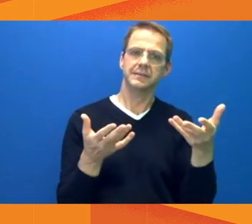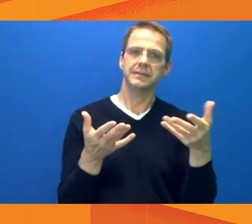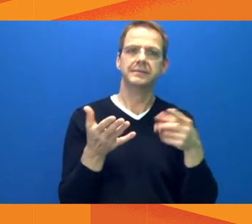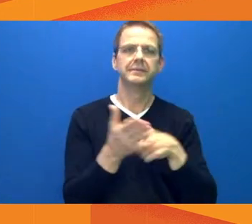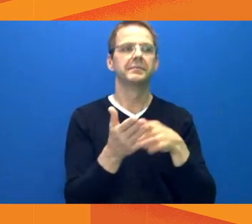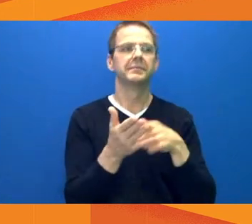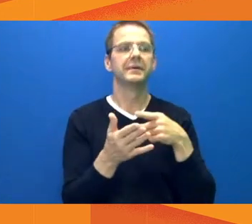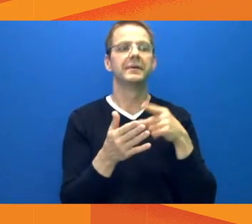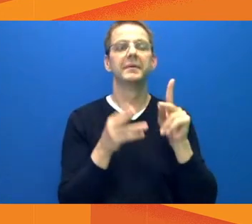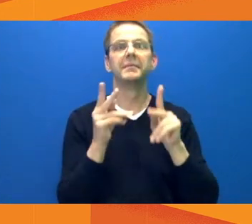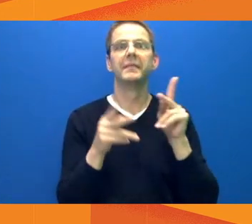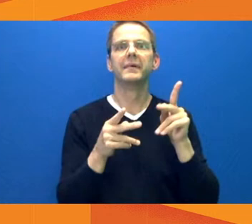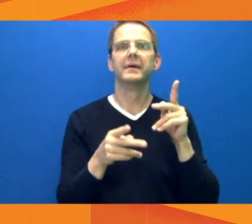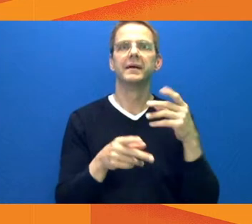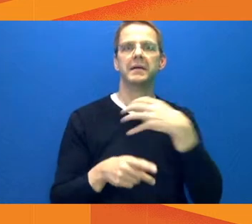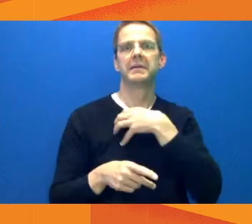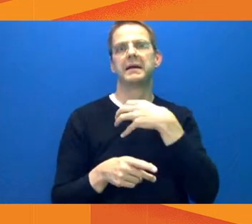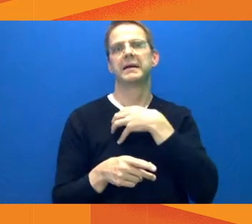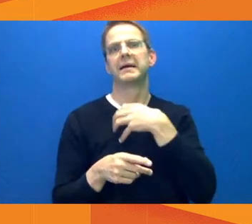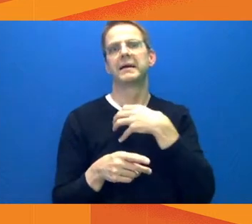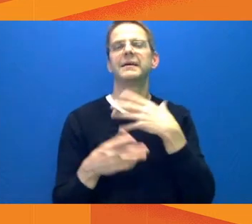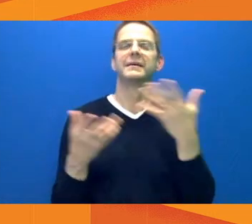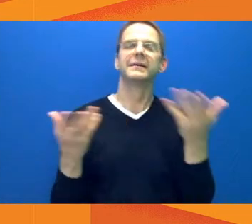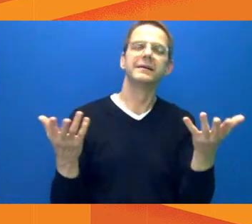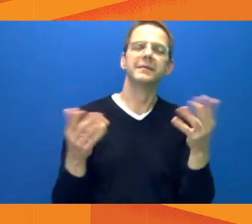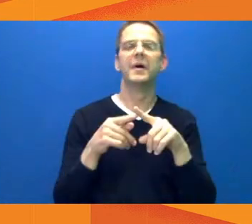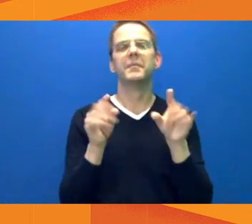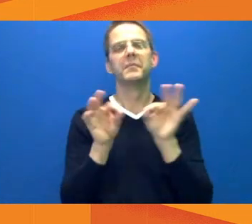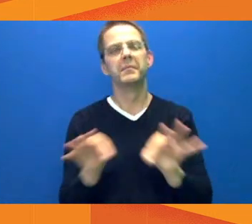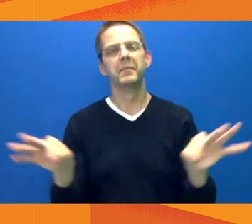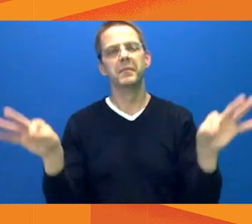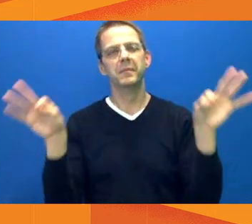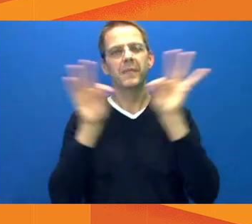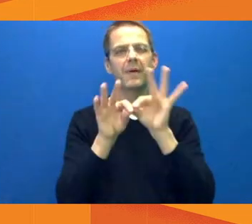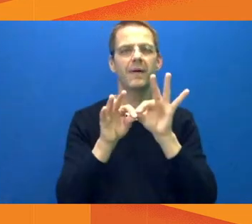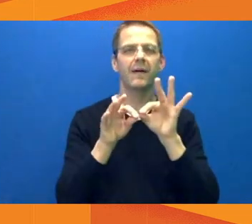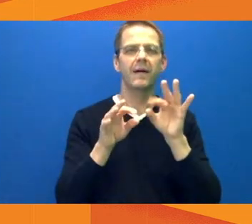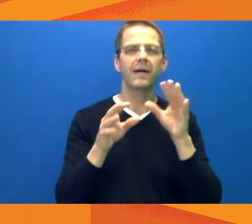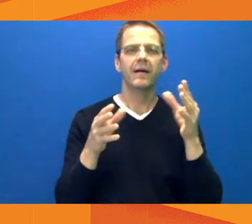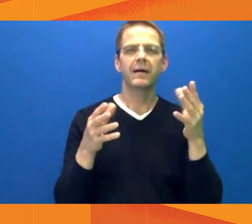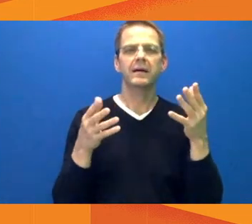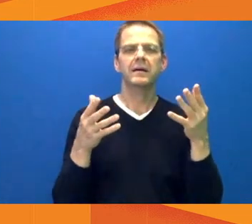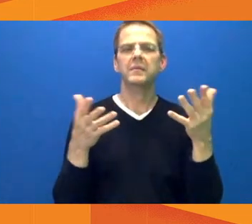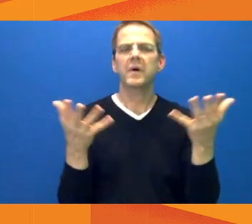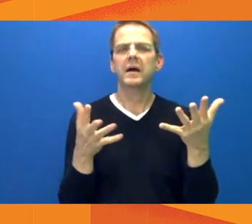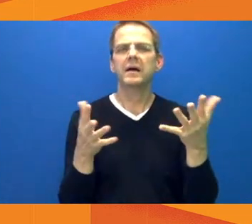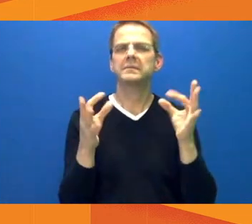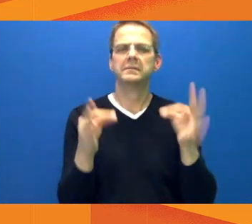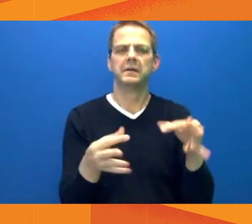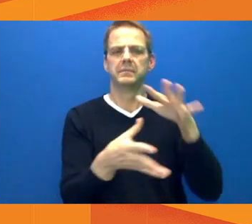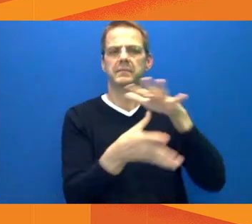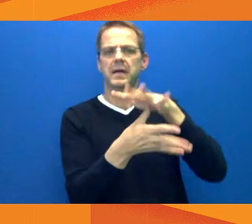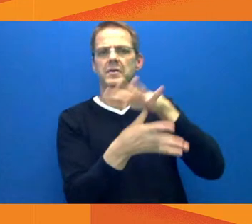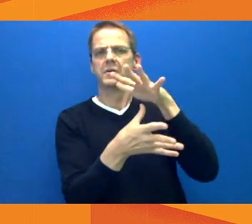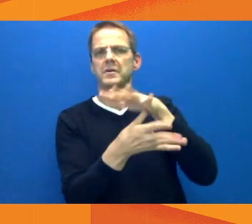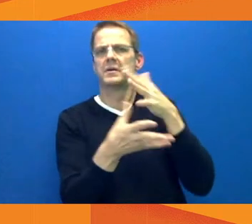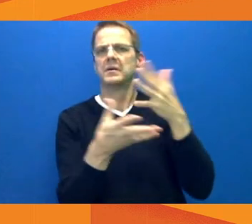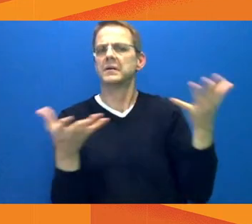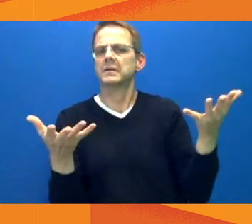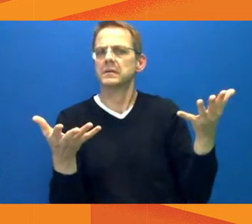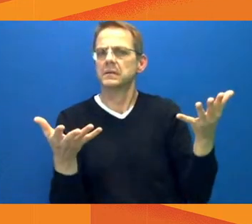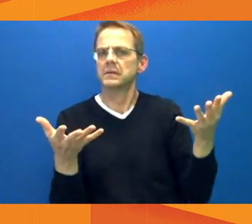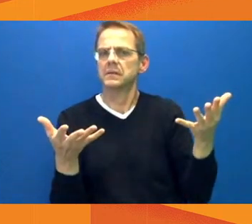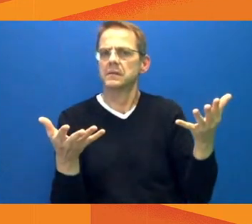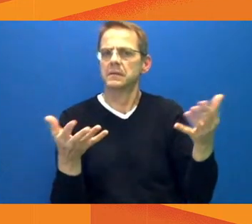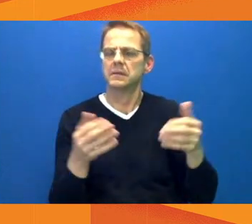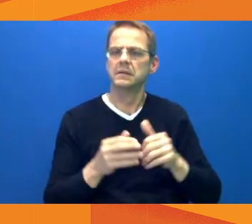city, this team of health officials, police, peace officers, and fire rescue services, and occupational health and